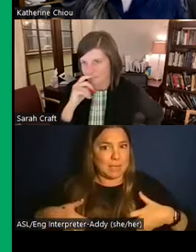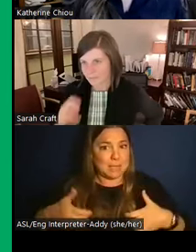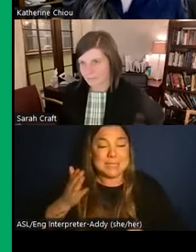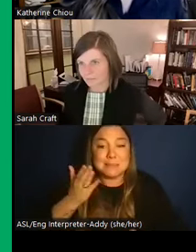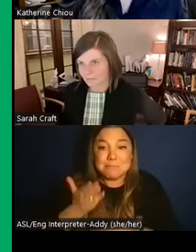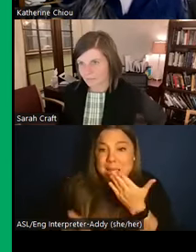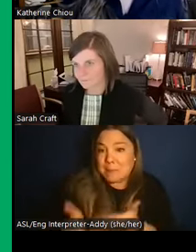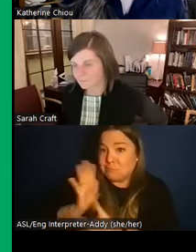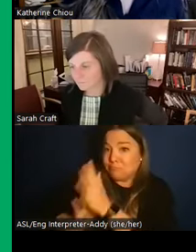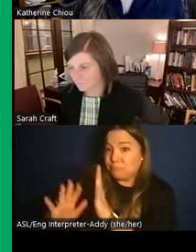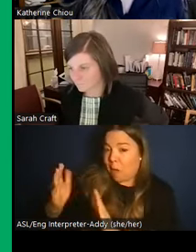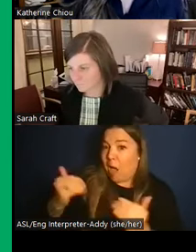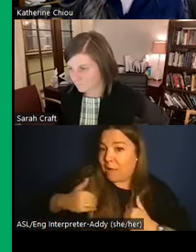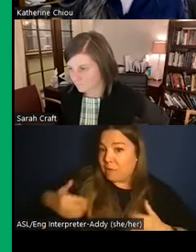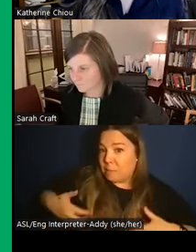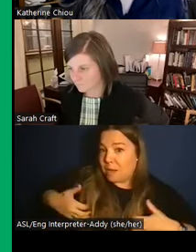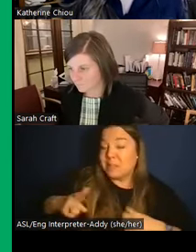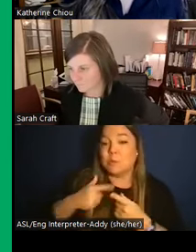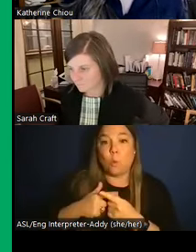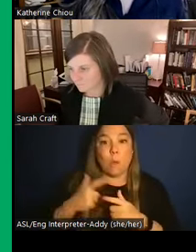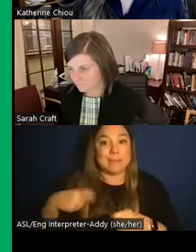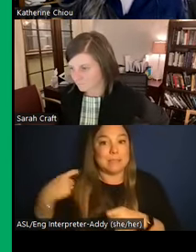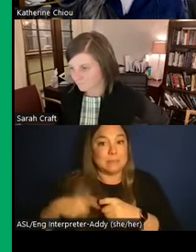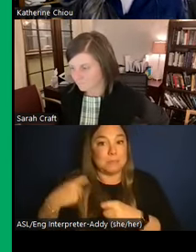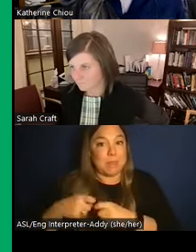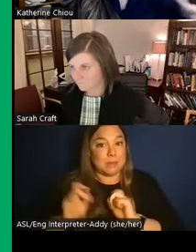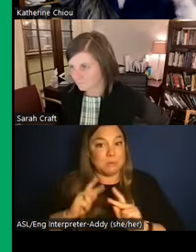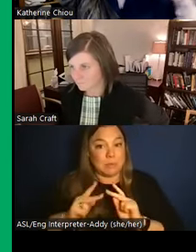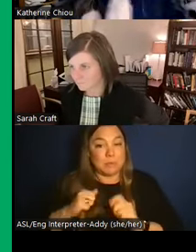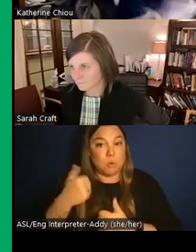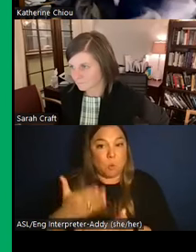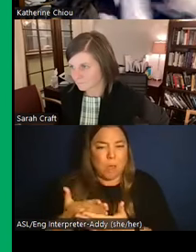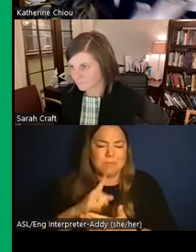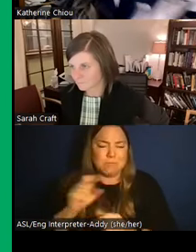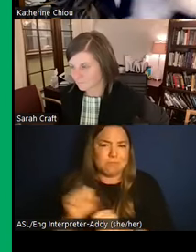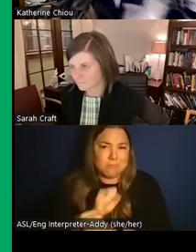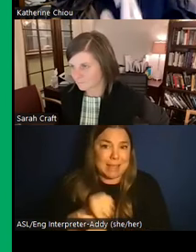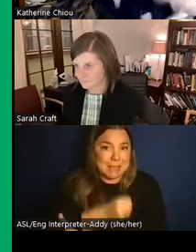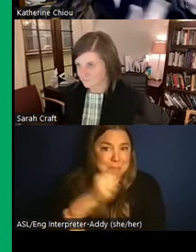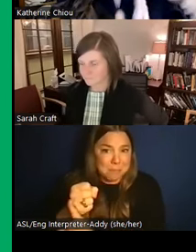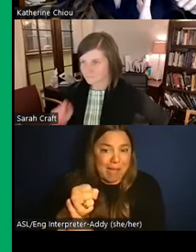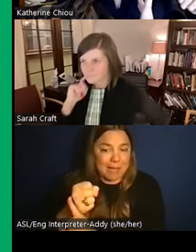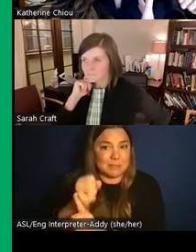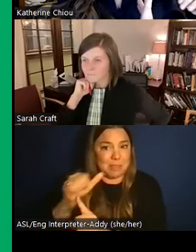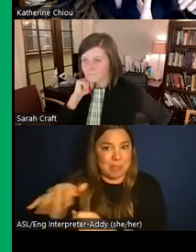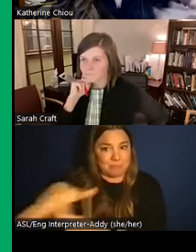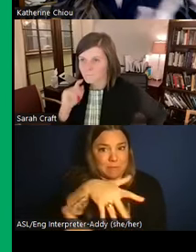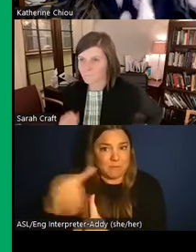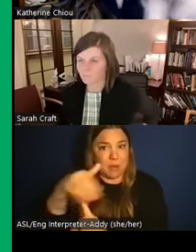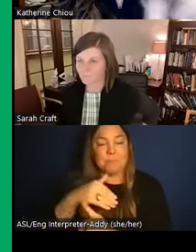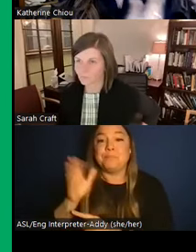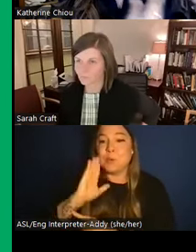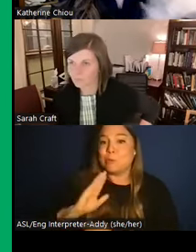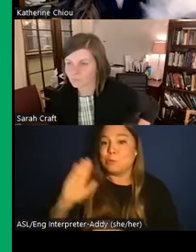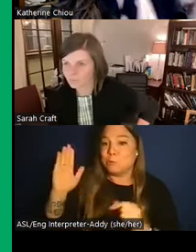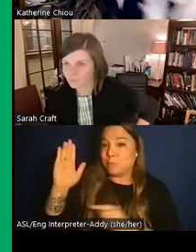case because when the Spanish came, they definitely impacted the local environments a lot. So these relic forests that existed before that we have accounts